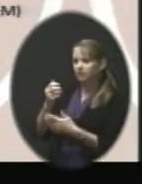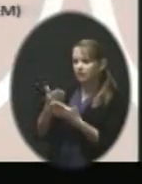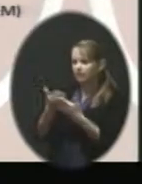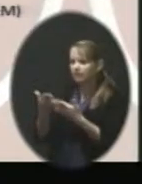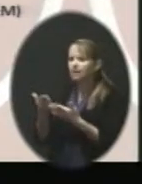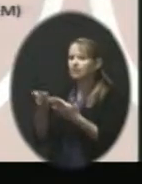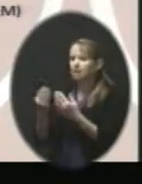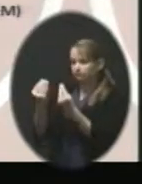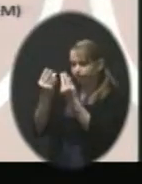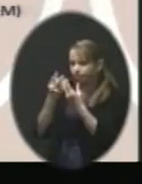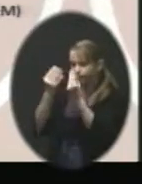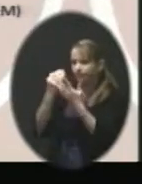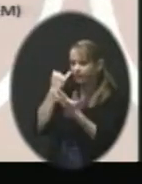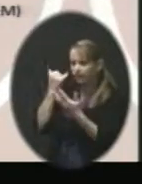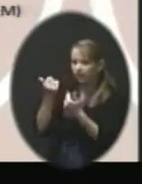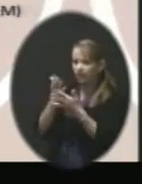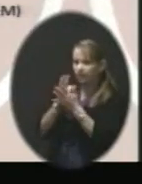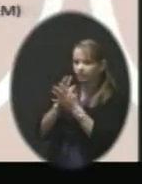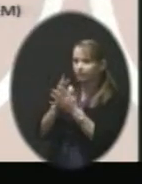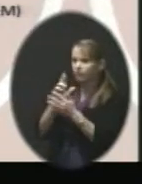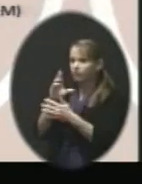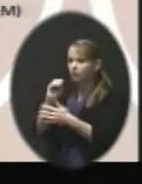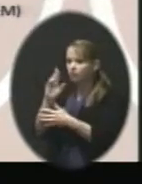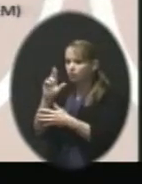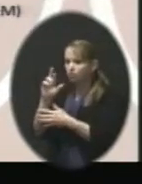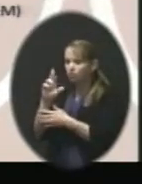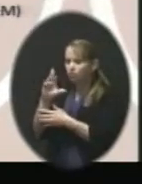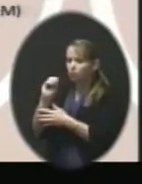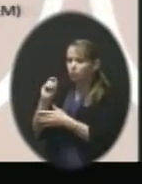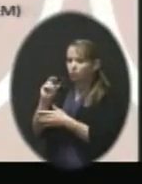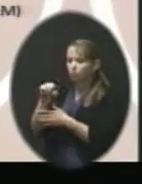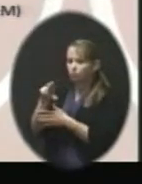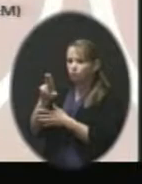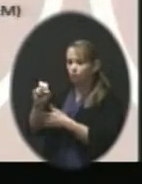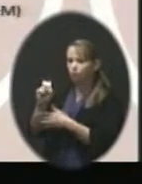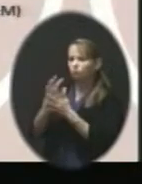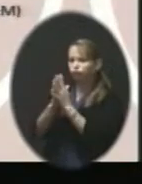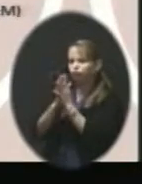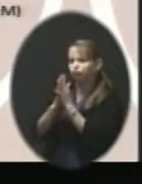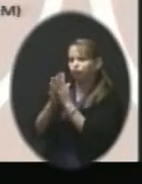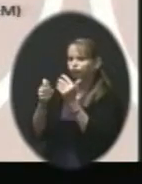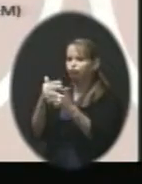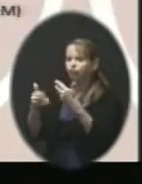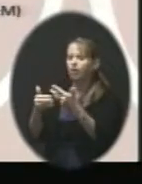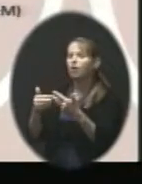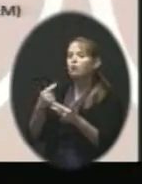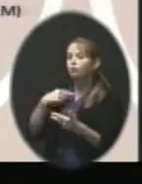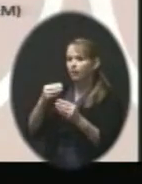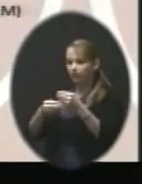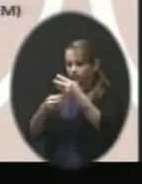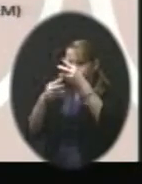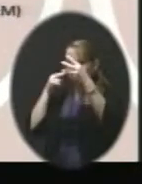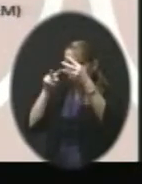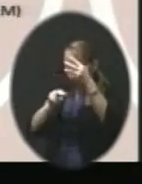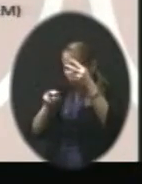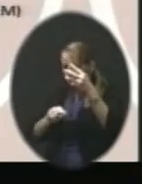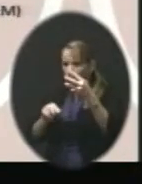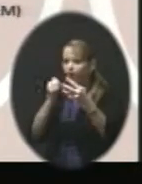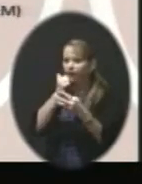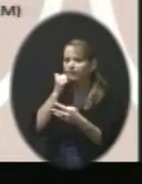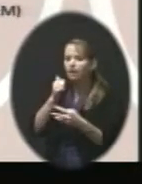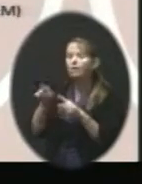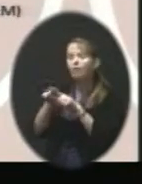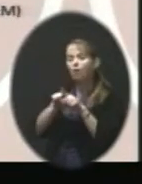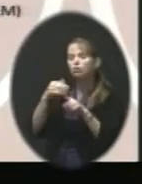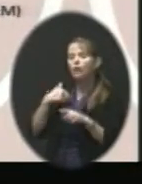on and it really allows us to look at that data on a daily basis but we also have a network security team